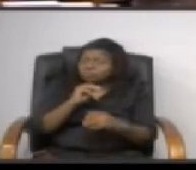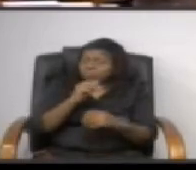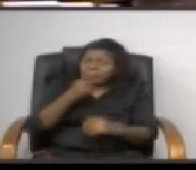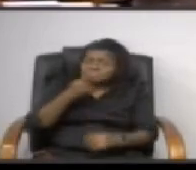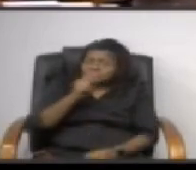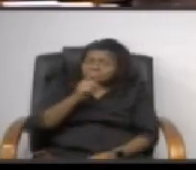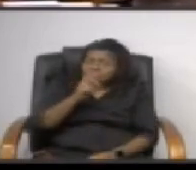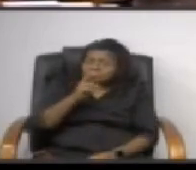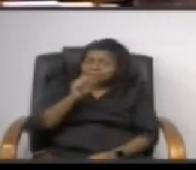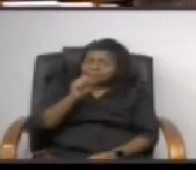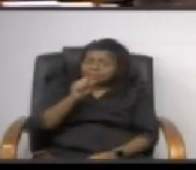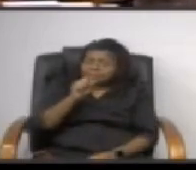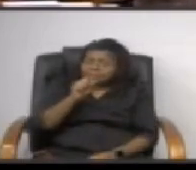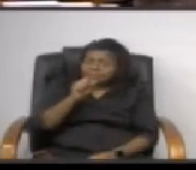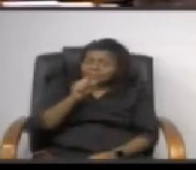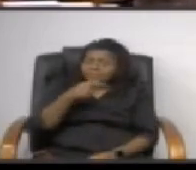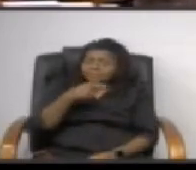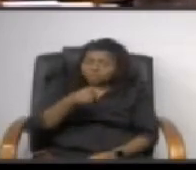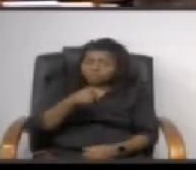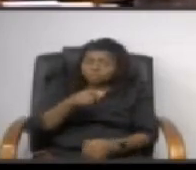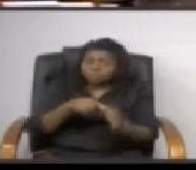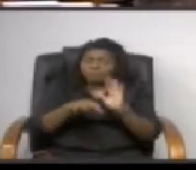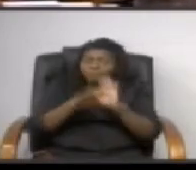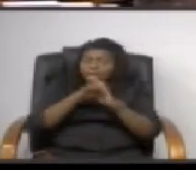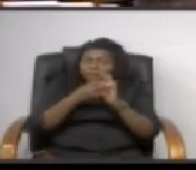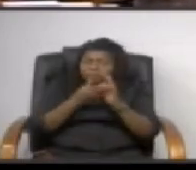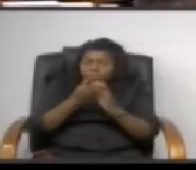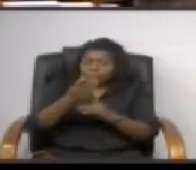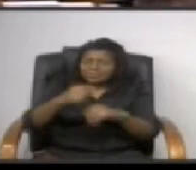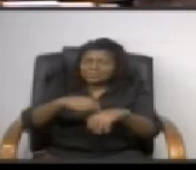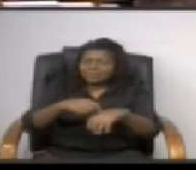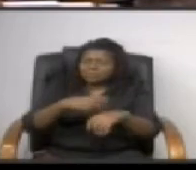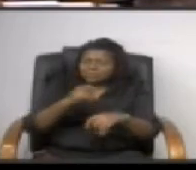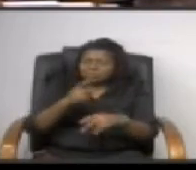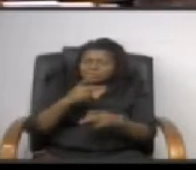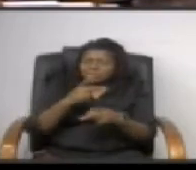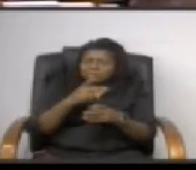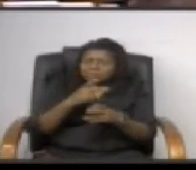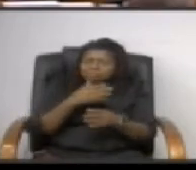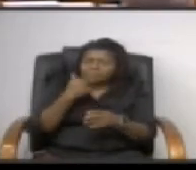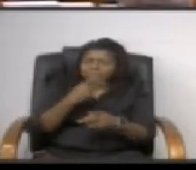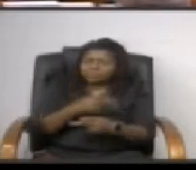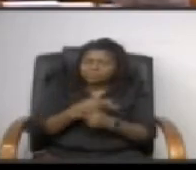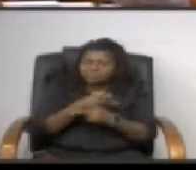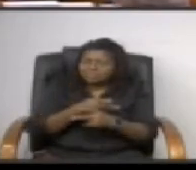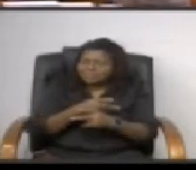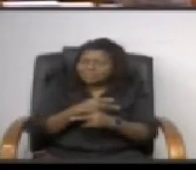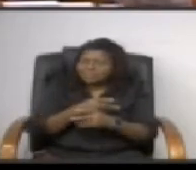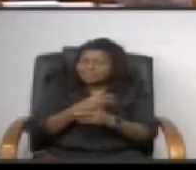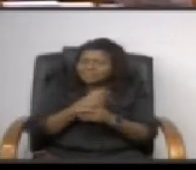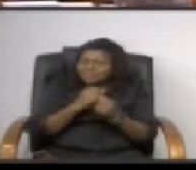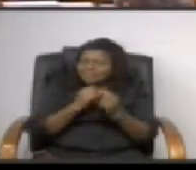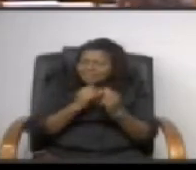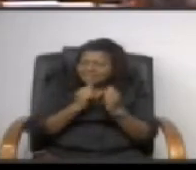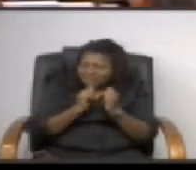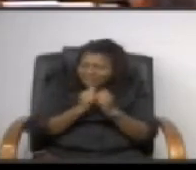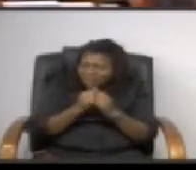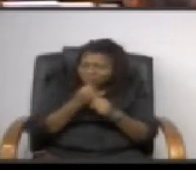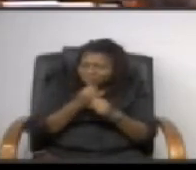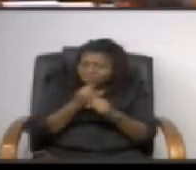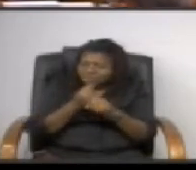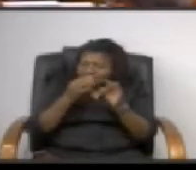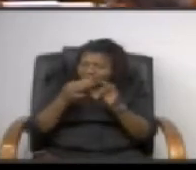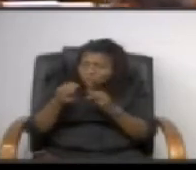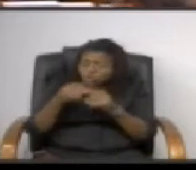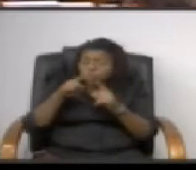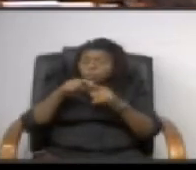um find out about over time so it's best to be cautious but you know we really have to make decisions when